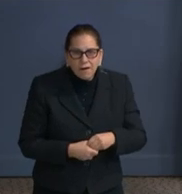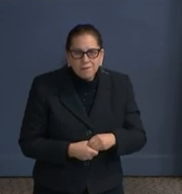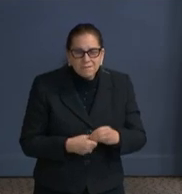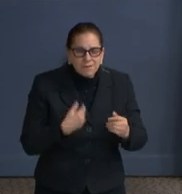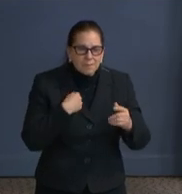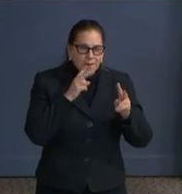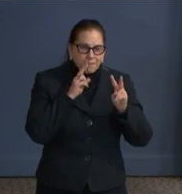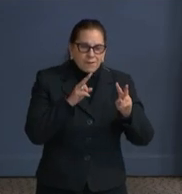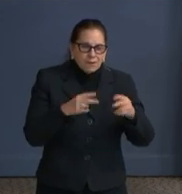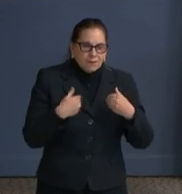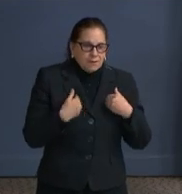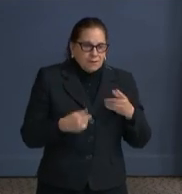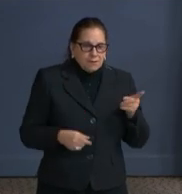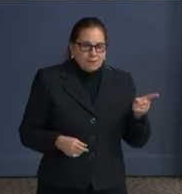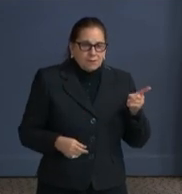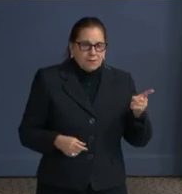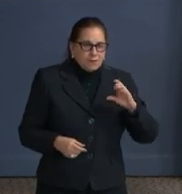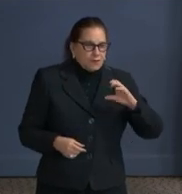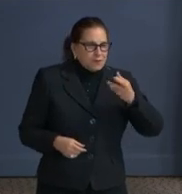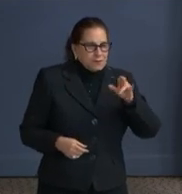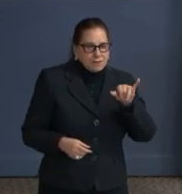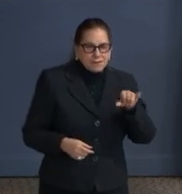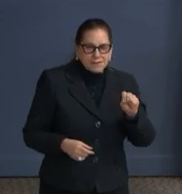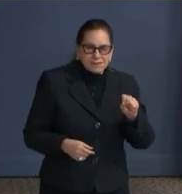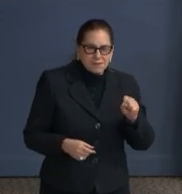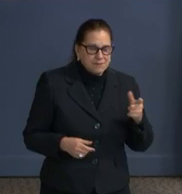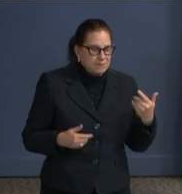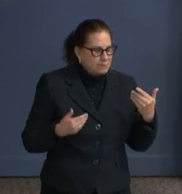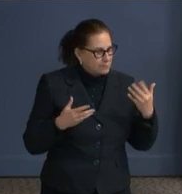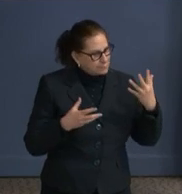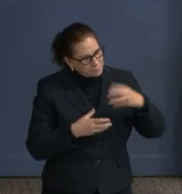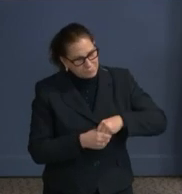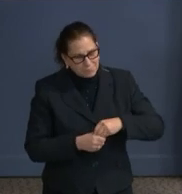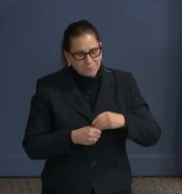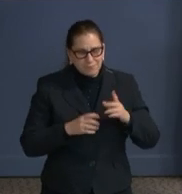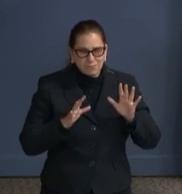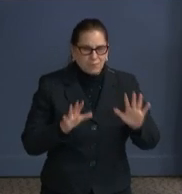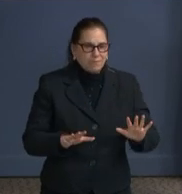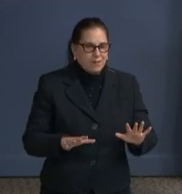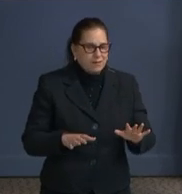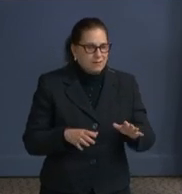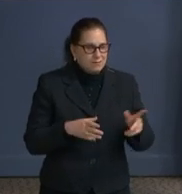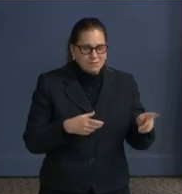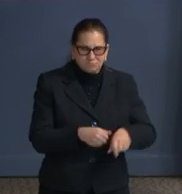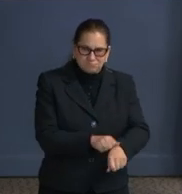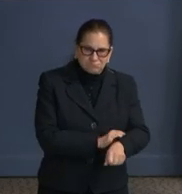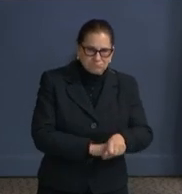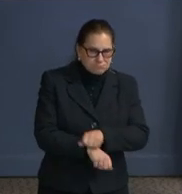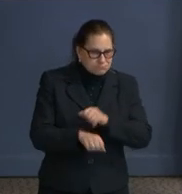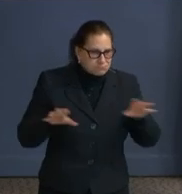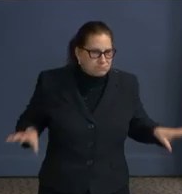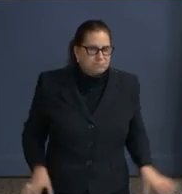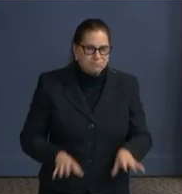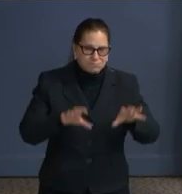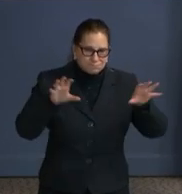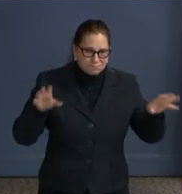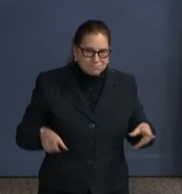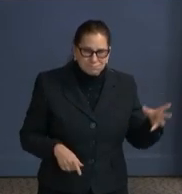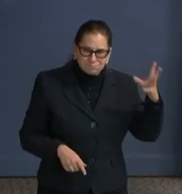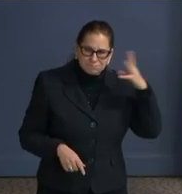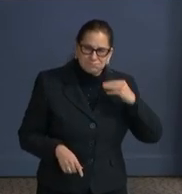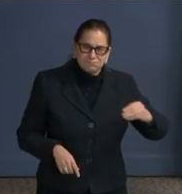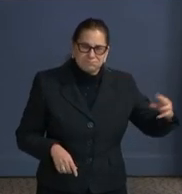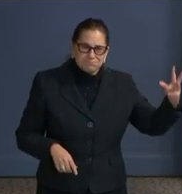go-at-it style and his expertise in leading people as he has done at